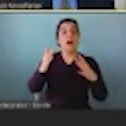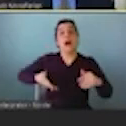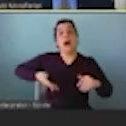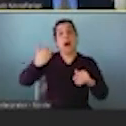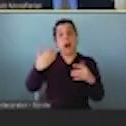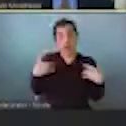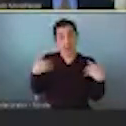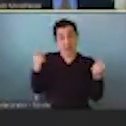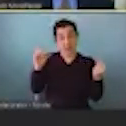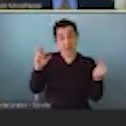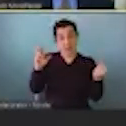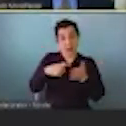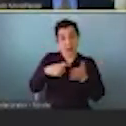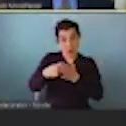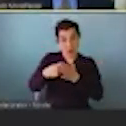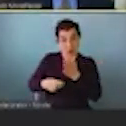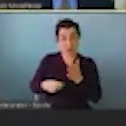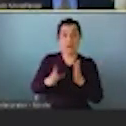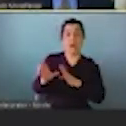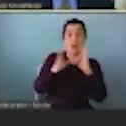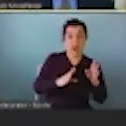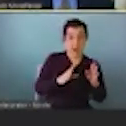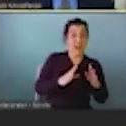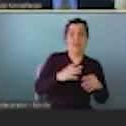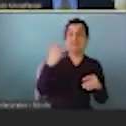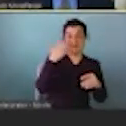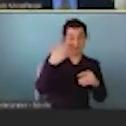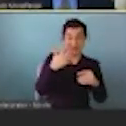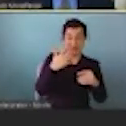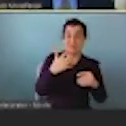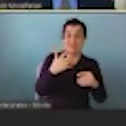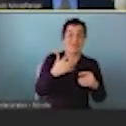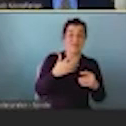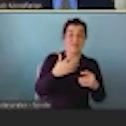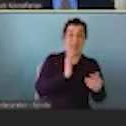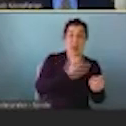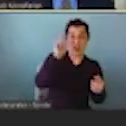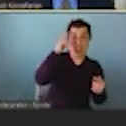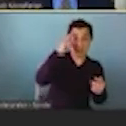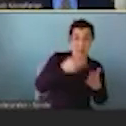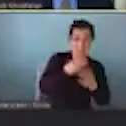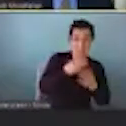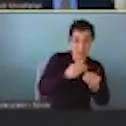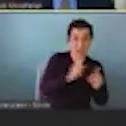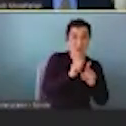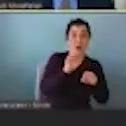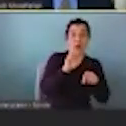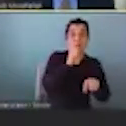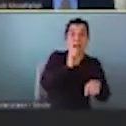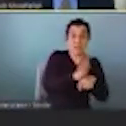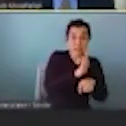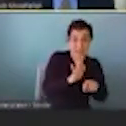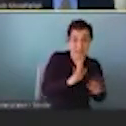addition to causing devastation for our government budgets and for private businesses, they're also